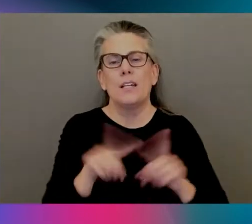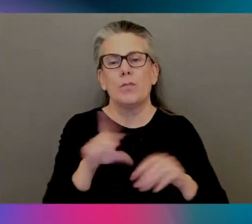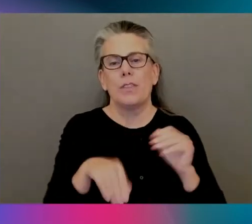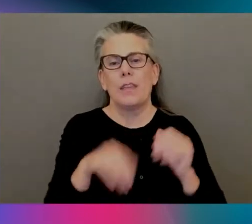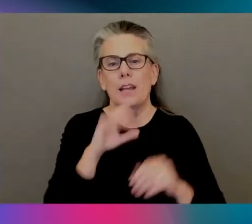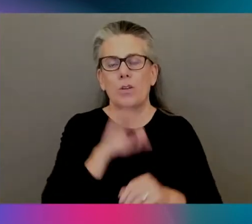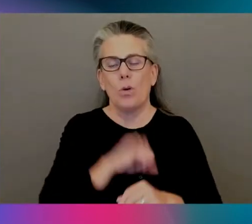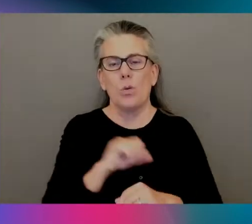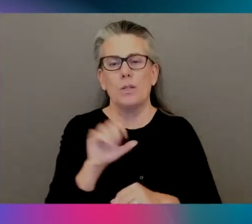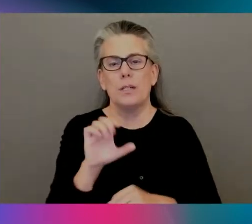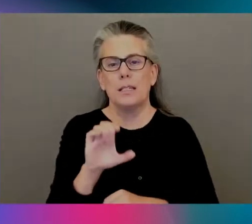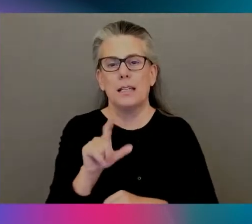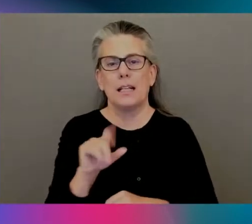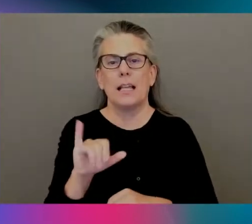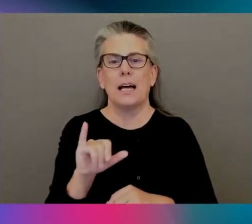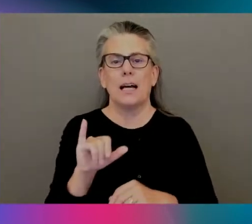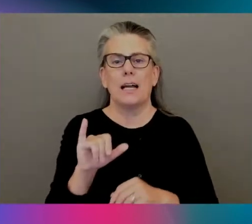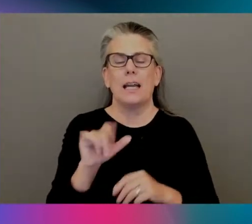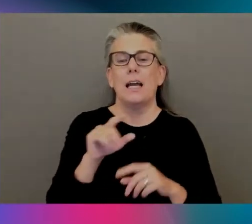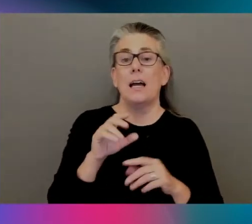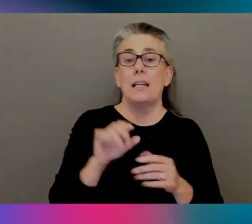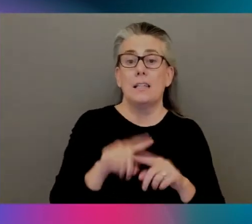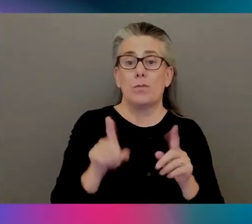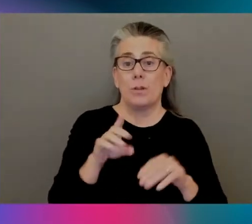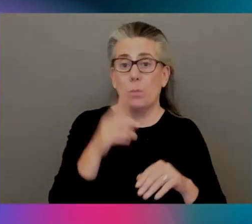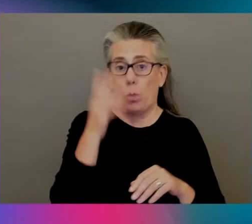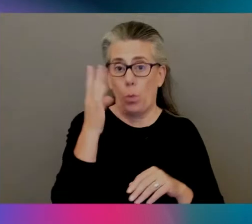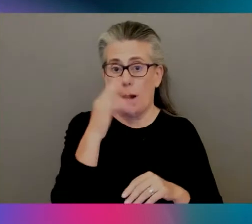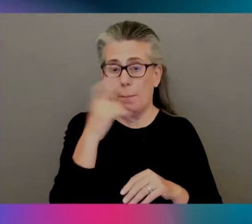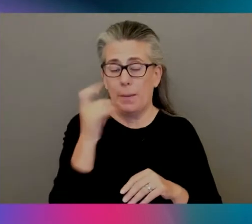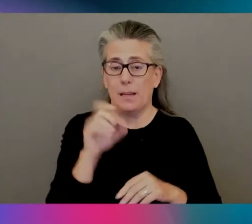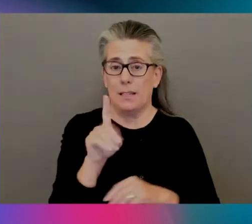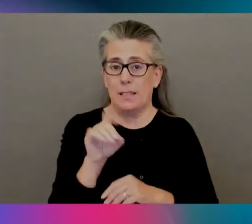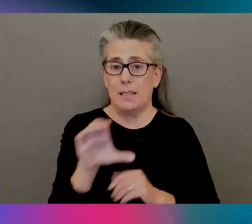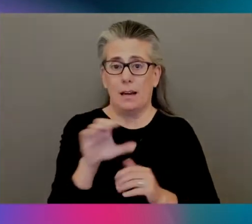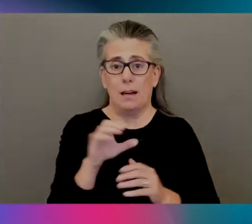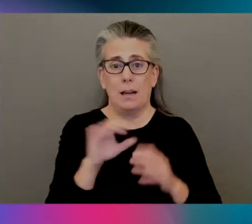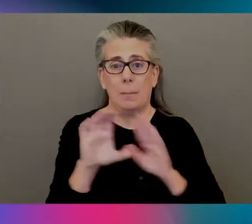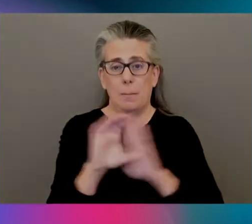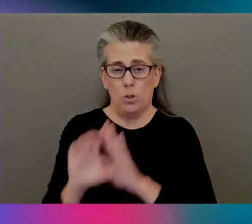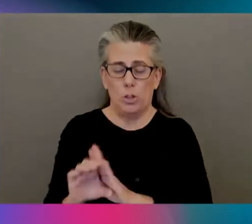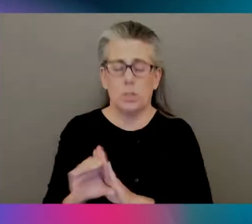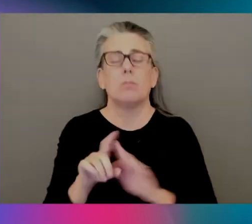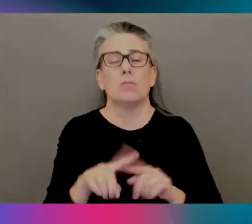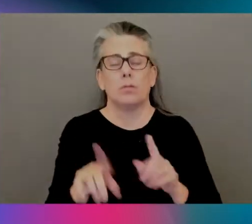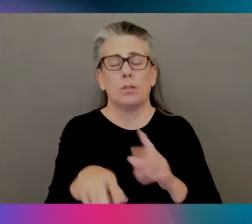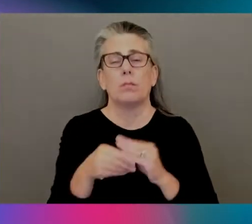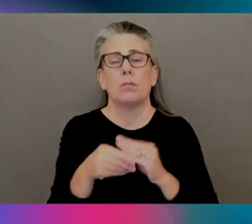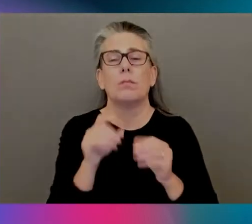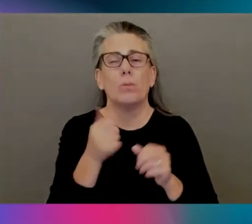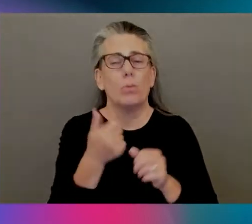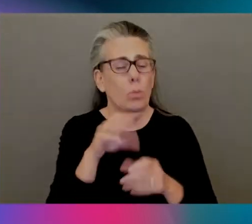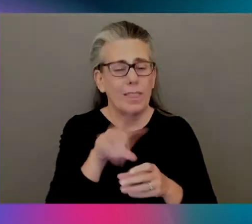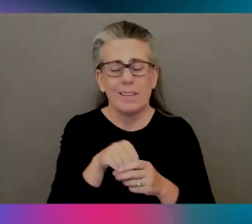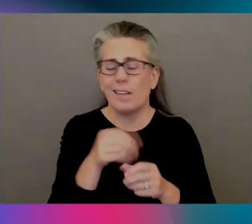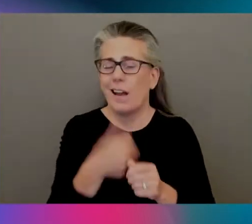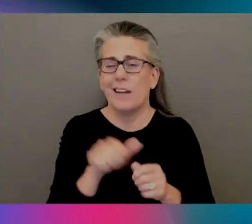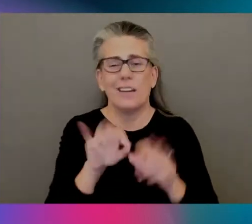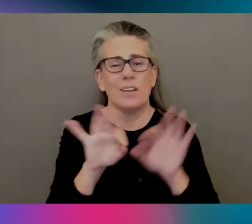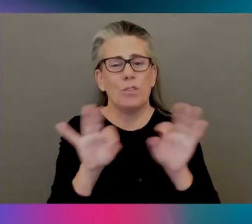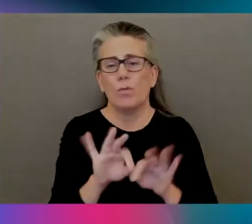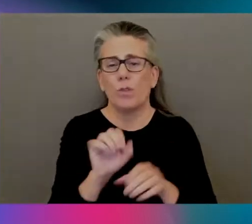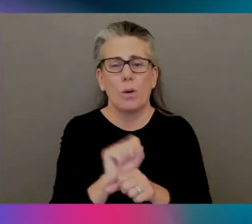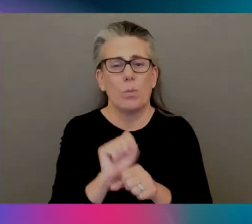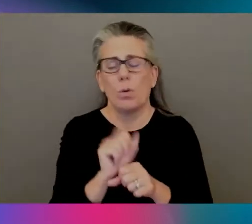generating Docker images directly from model files of basically any type of framework really provides the glue needed to let